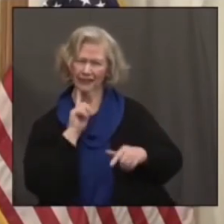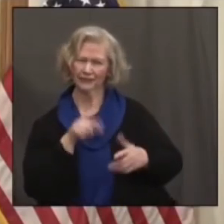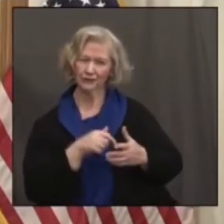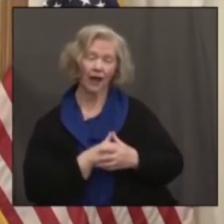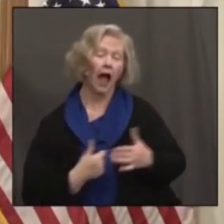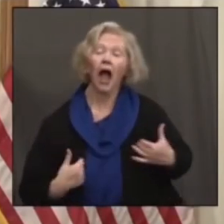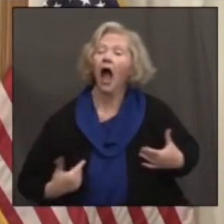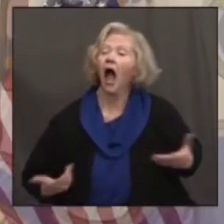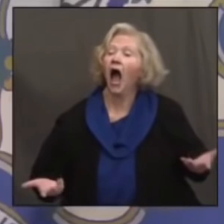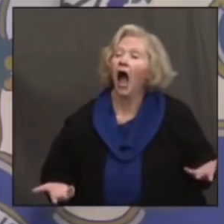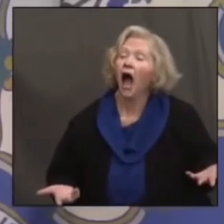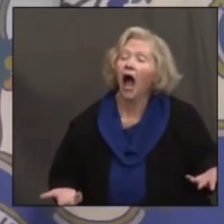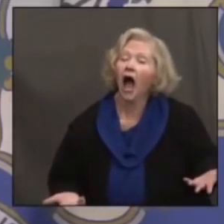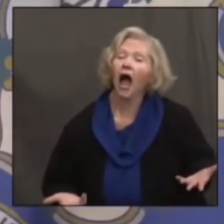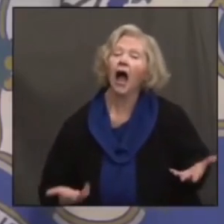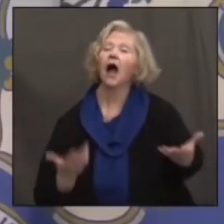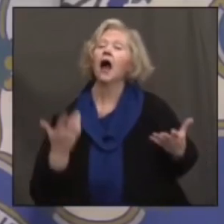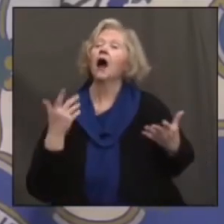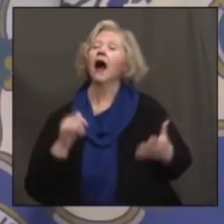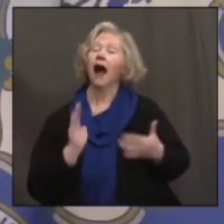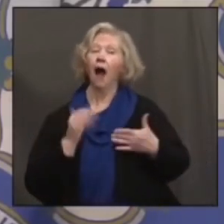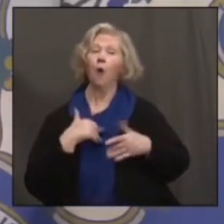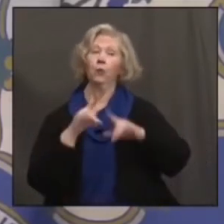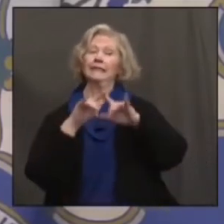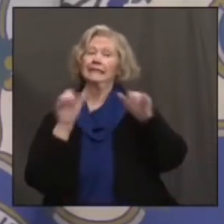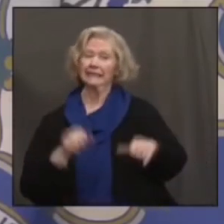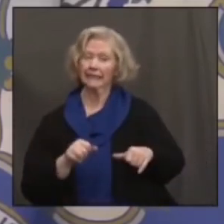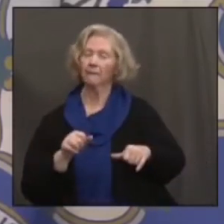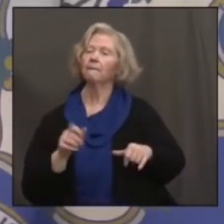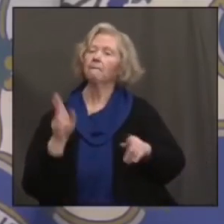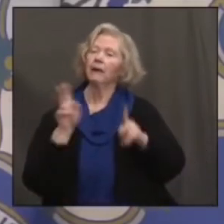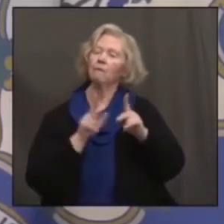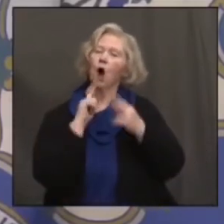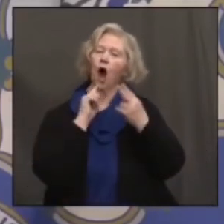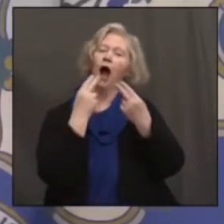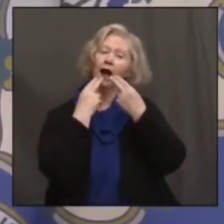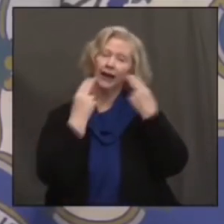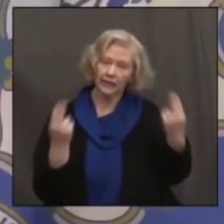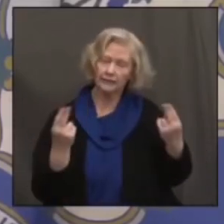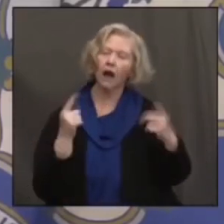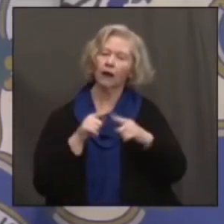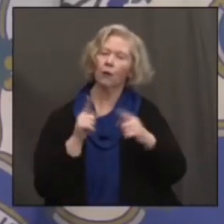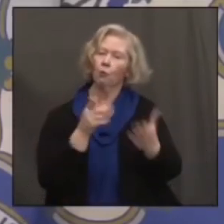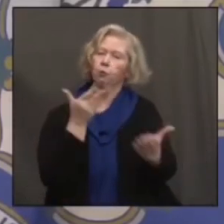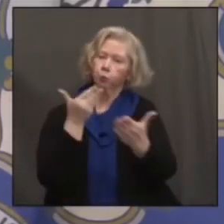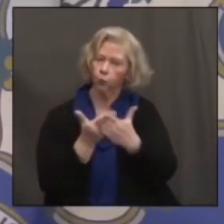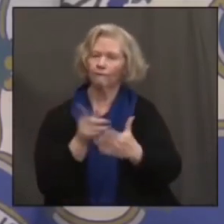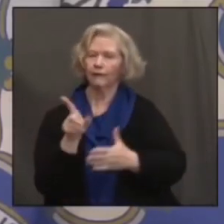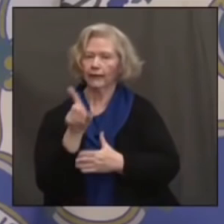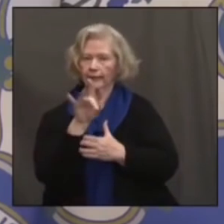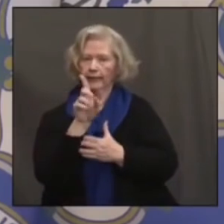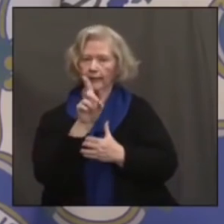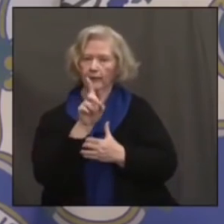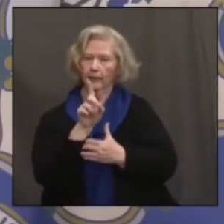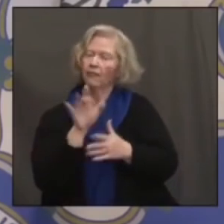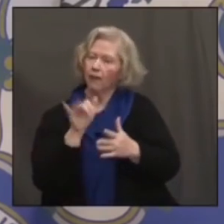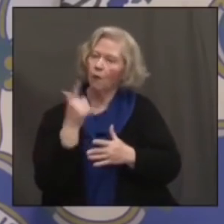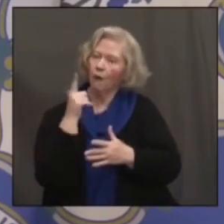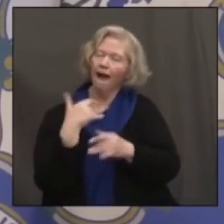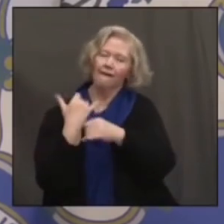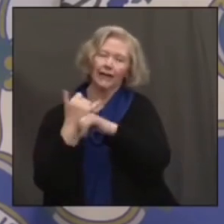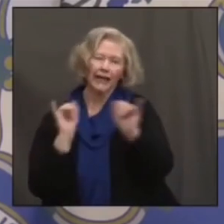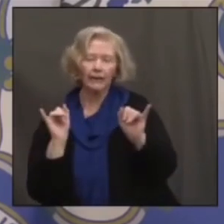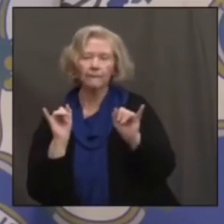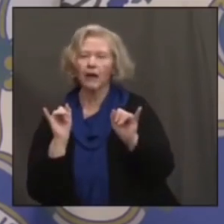Again, Paul, I think people are innocent until proven guilty. That's why you have an independent investigation. And I think it started. I think they're